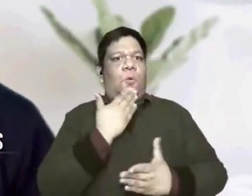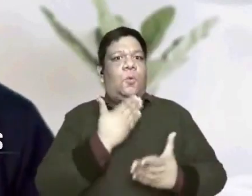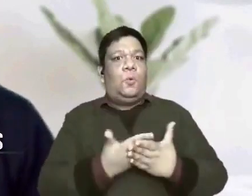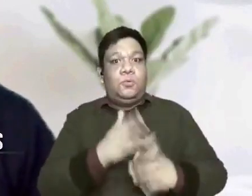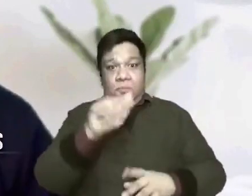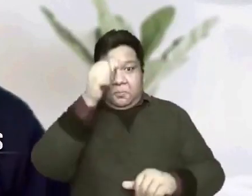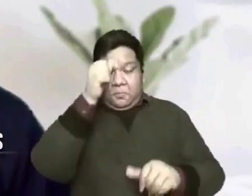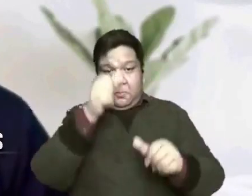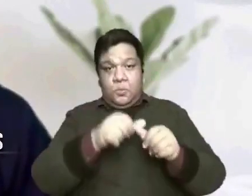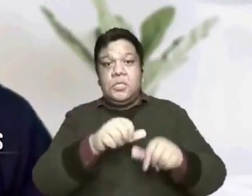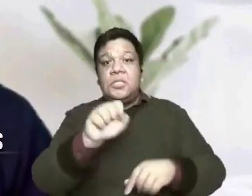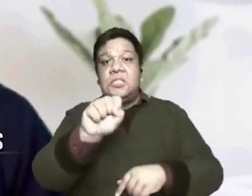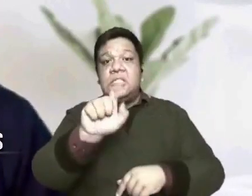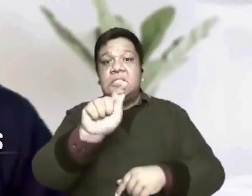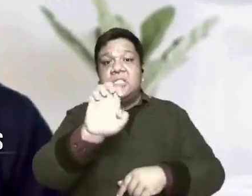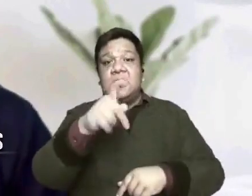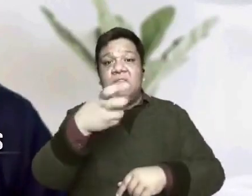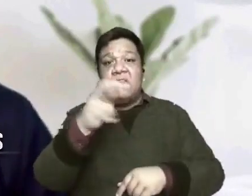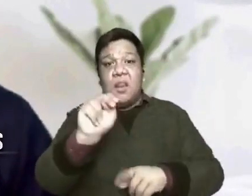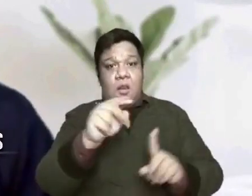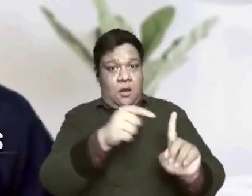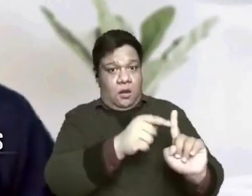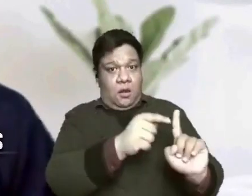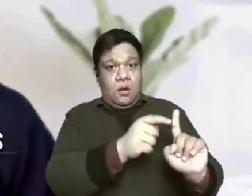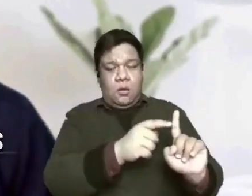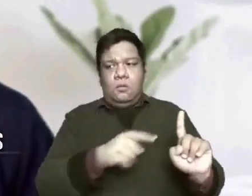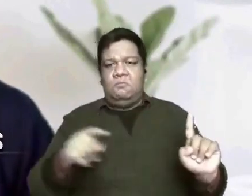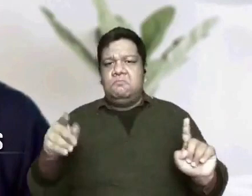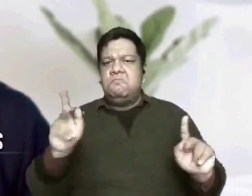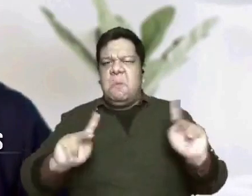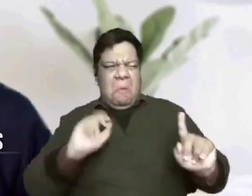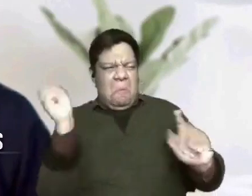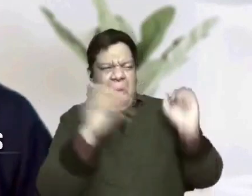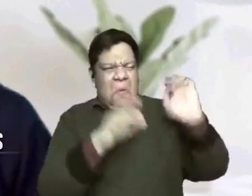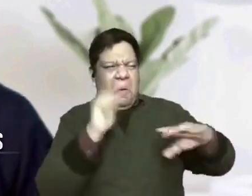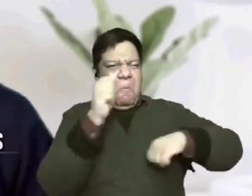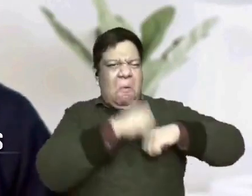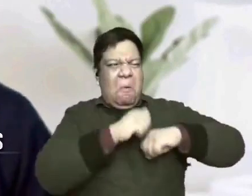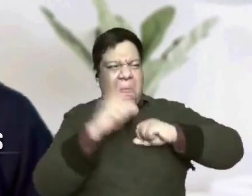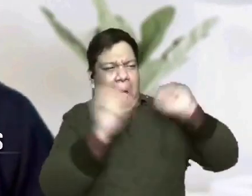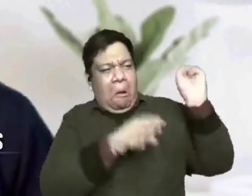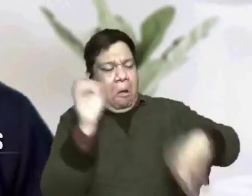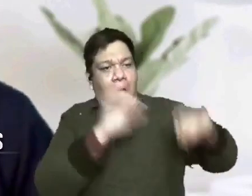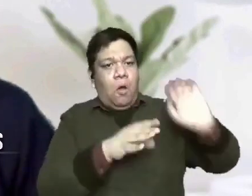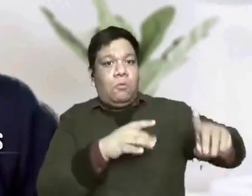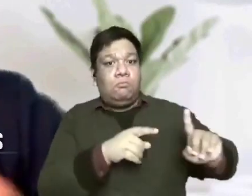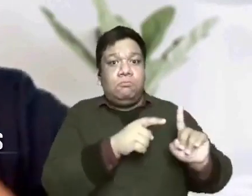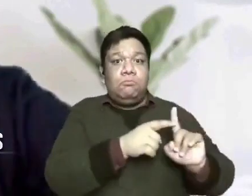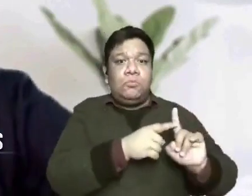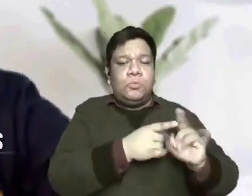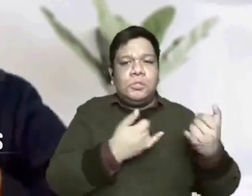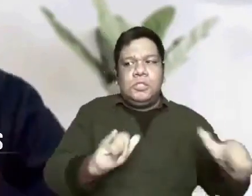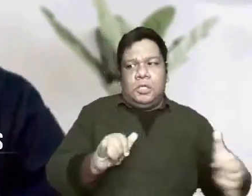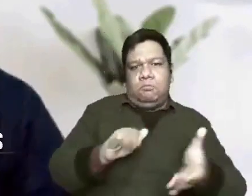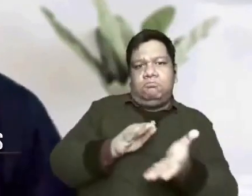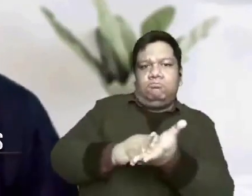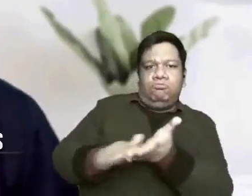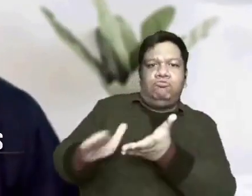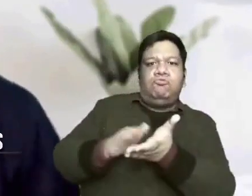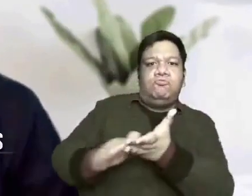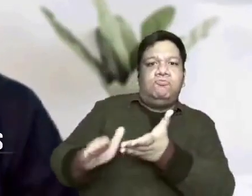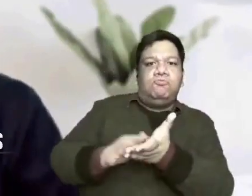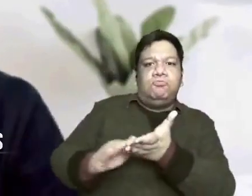he offered forgiveness as he imitated Jesus Christ his master it is not the absence of